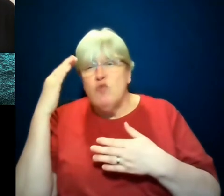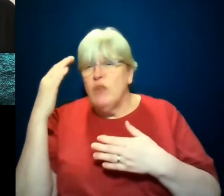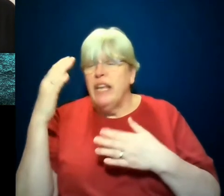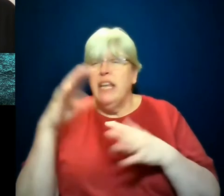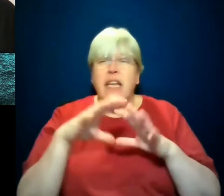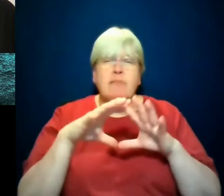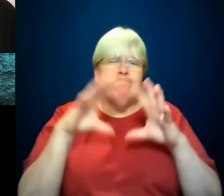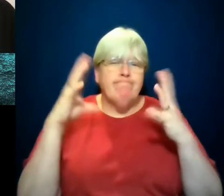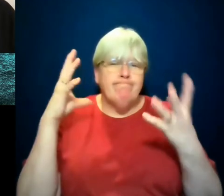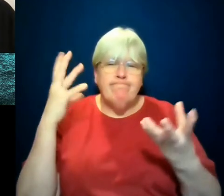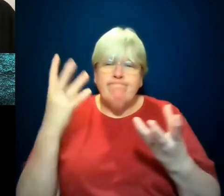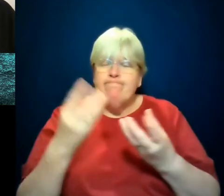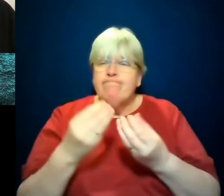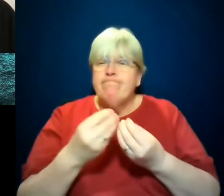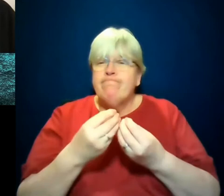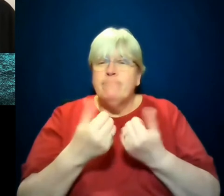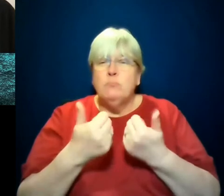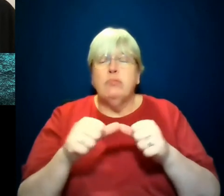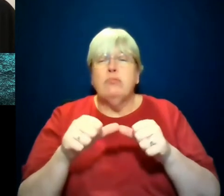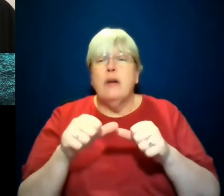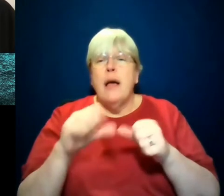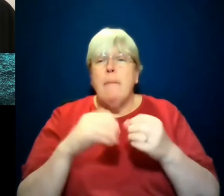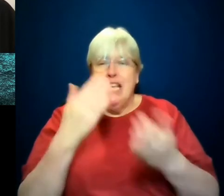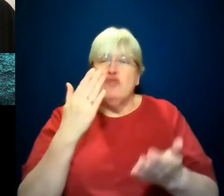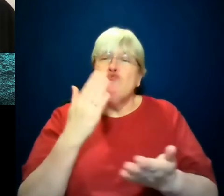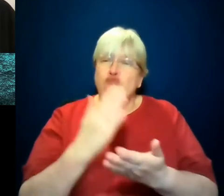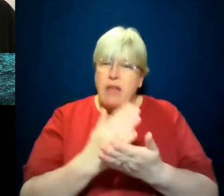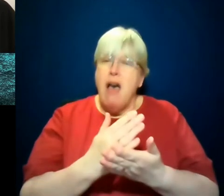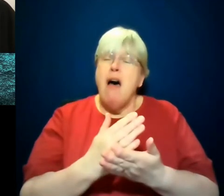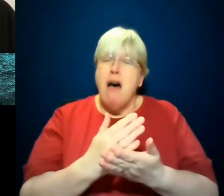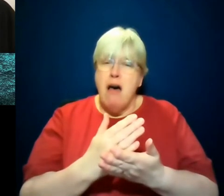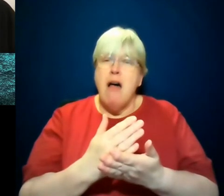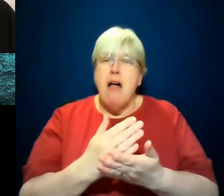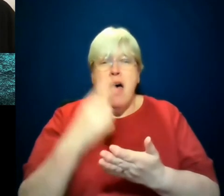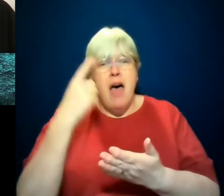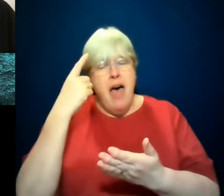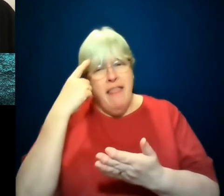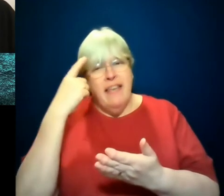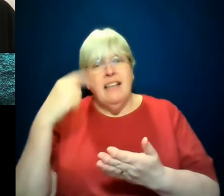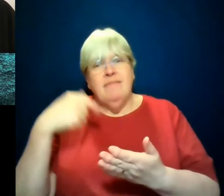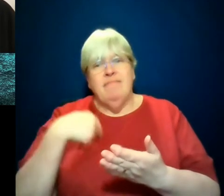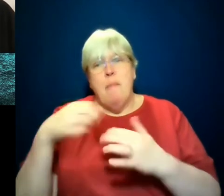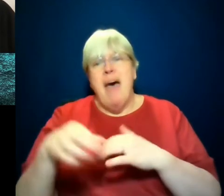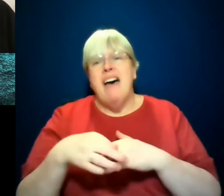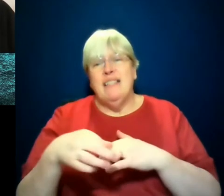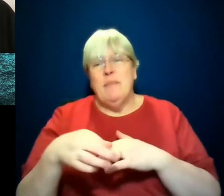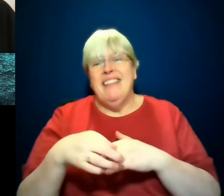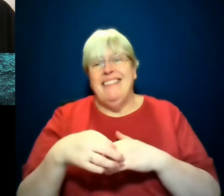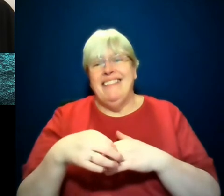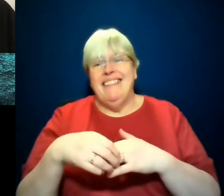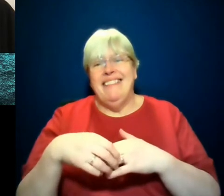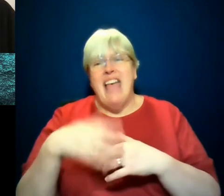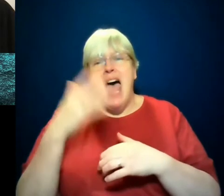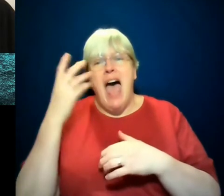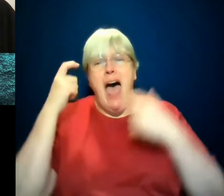and it puts it on the ground. It makes it really real. I also think that because I'm married to an attorney, my husband is what we